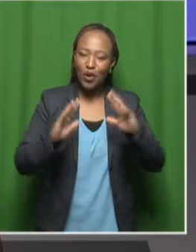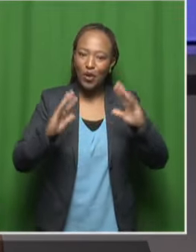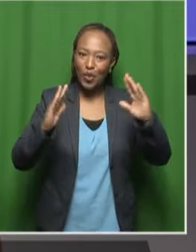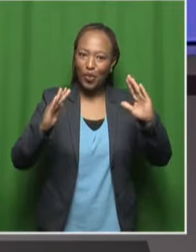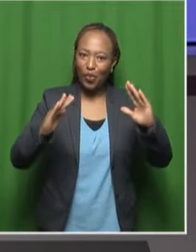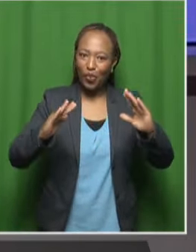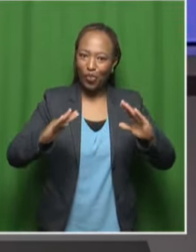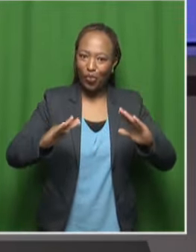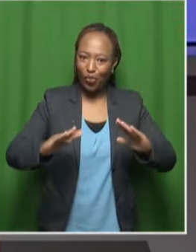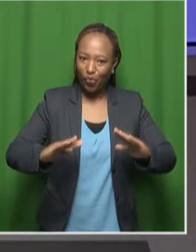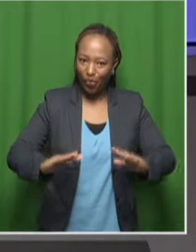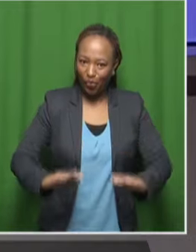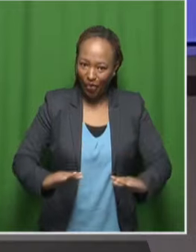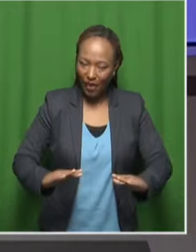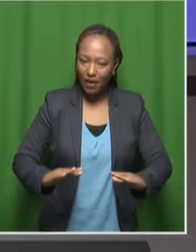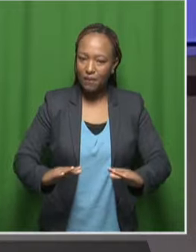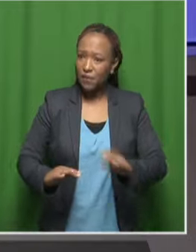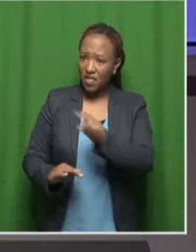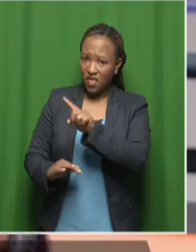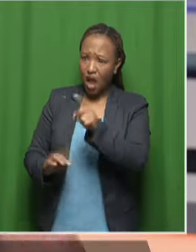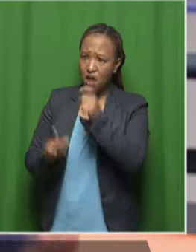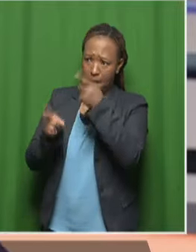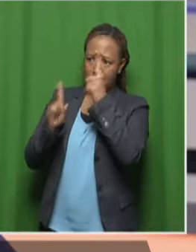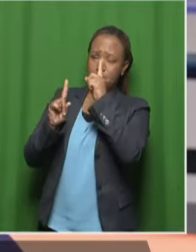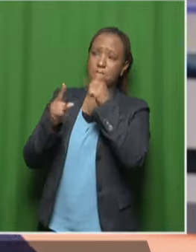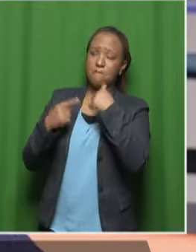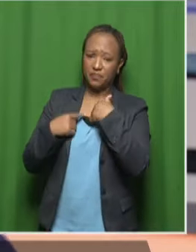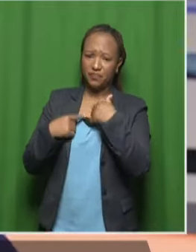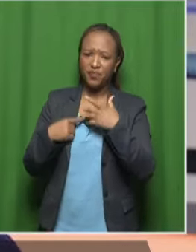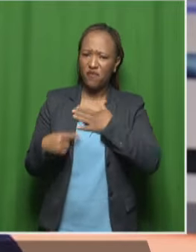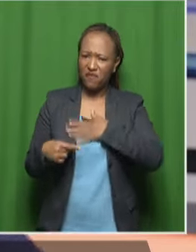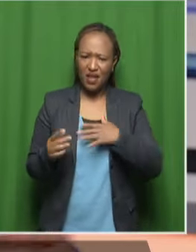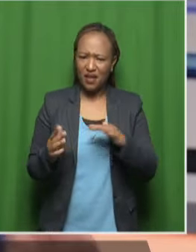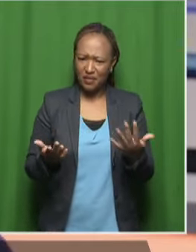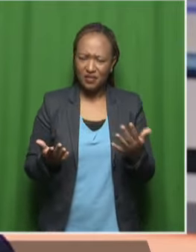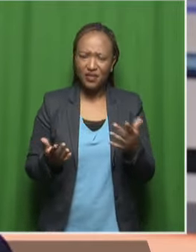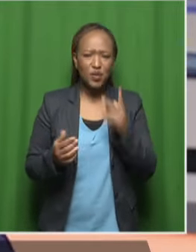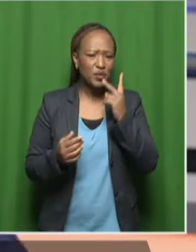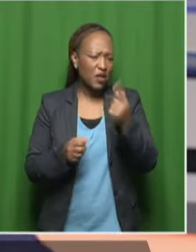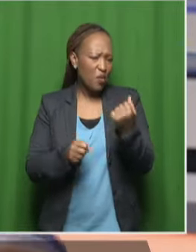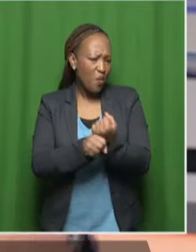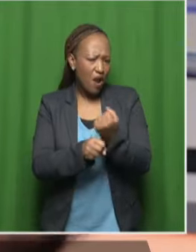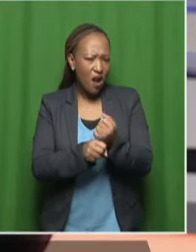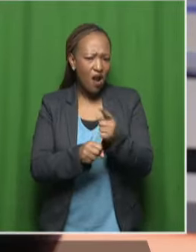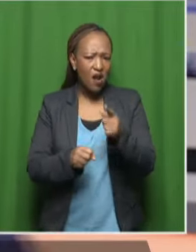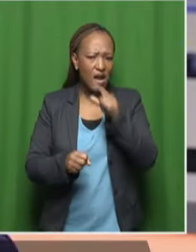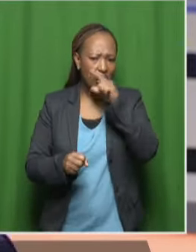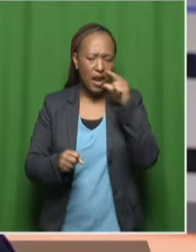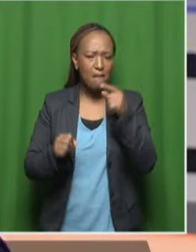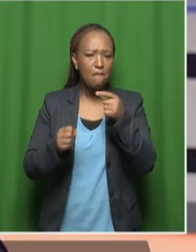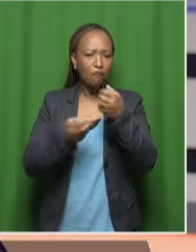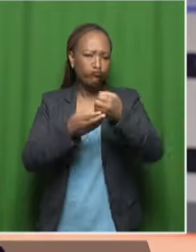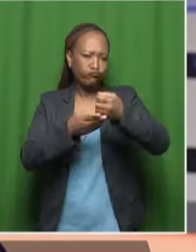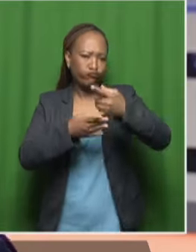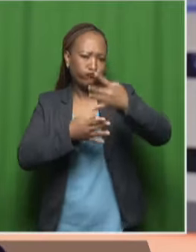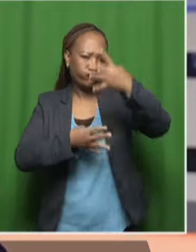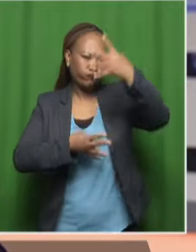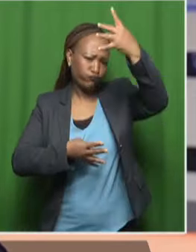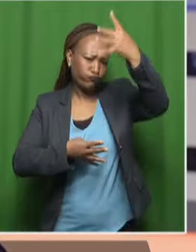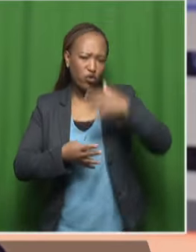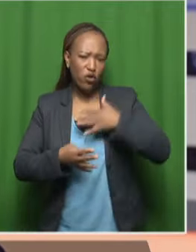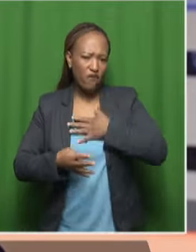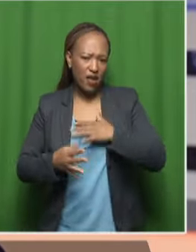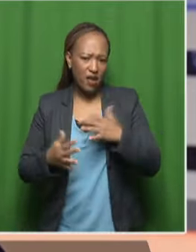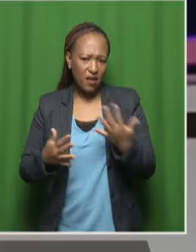They're commanded. They're legends. Just watching the film, how does that make you feel? Just seeing your work and seeing your name in the credits?